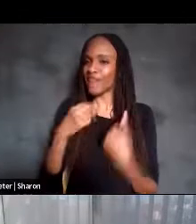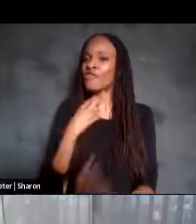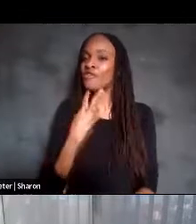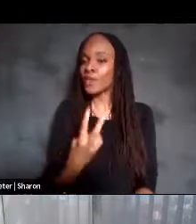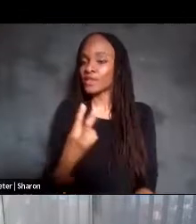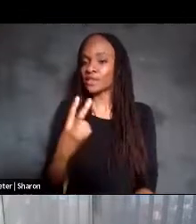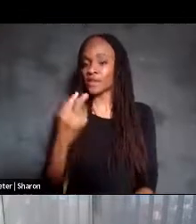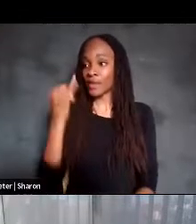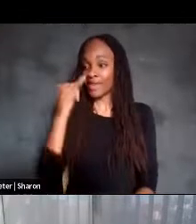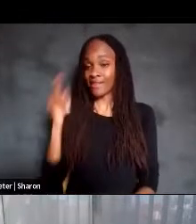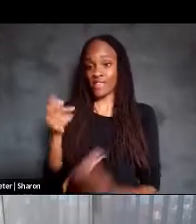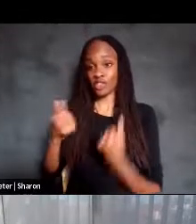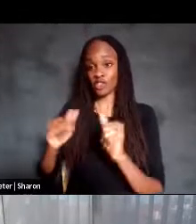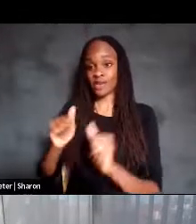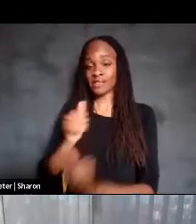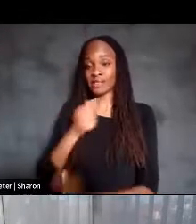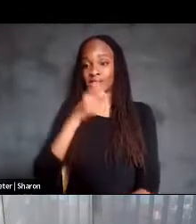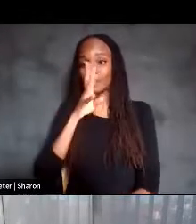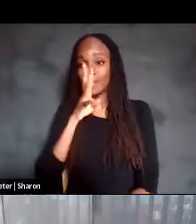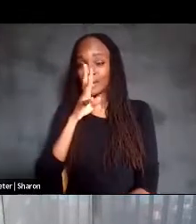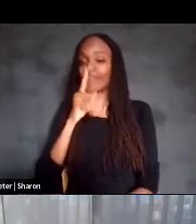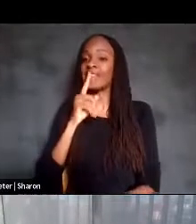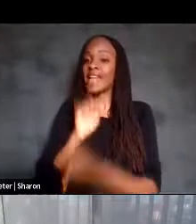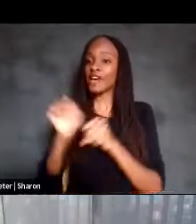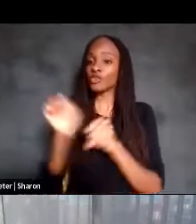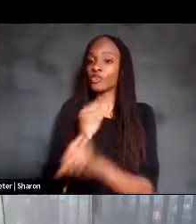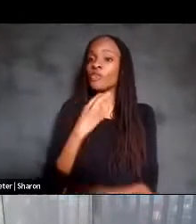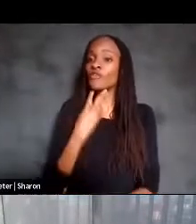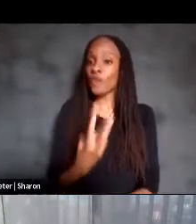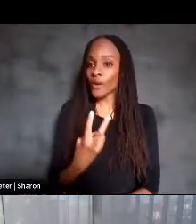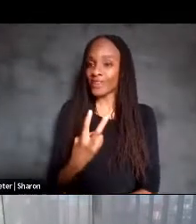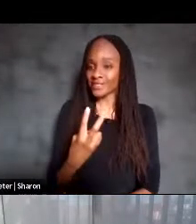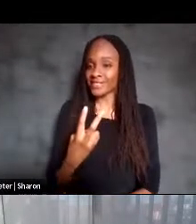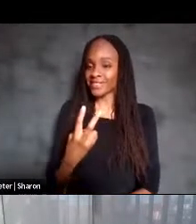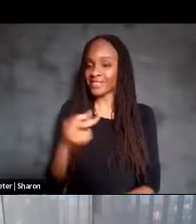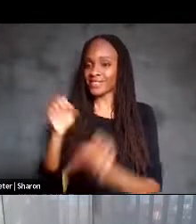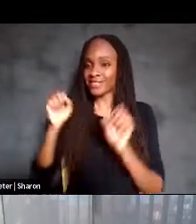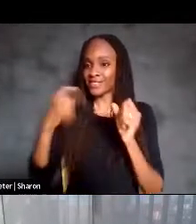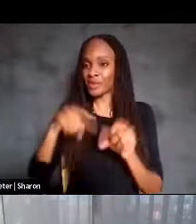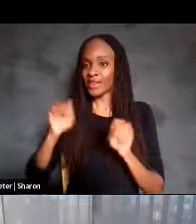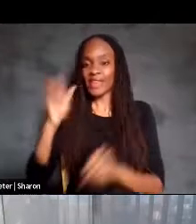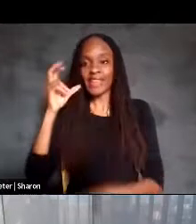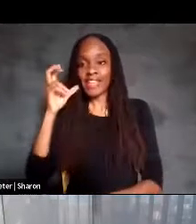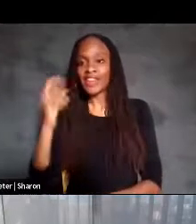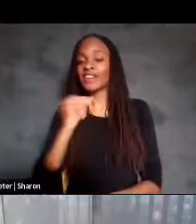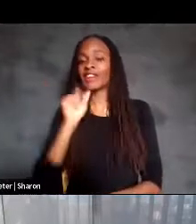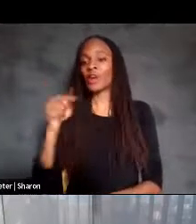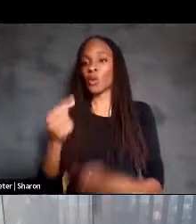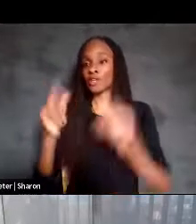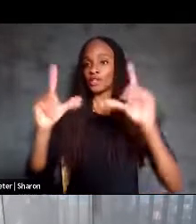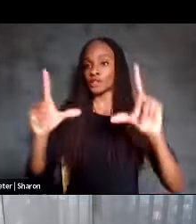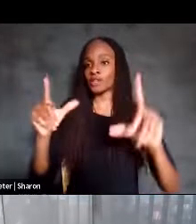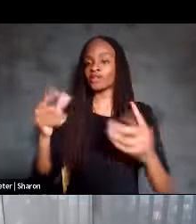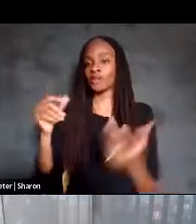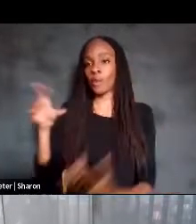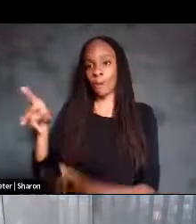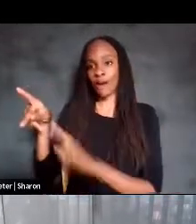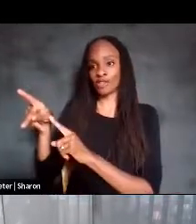an actual voice comes out and not just text on the screen, so that he can actually express himself more freely.